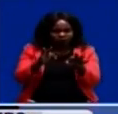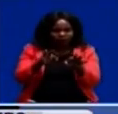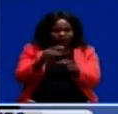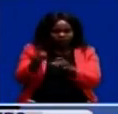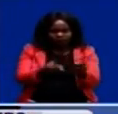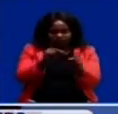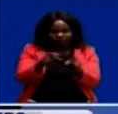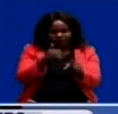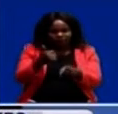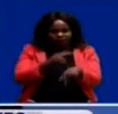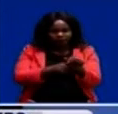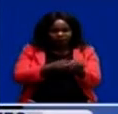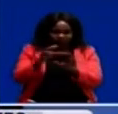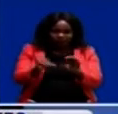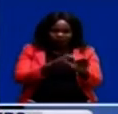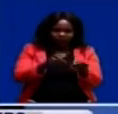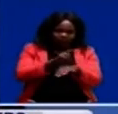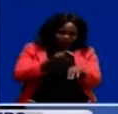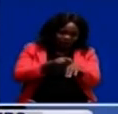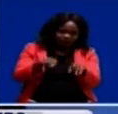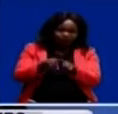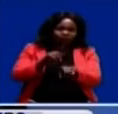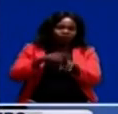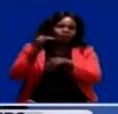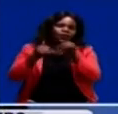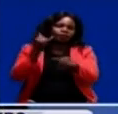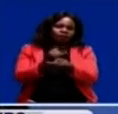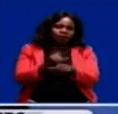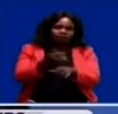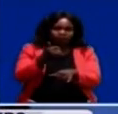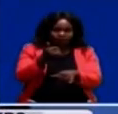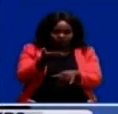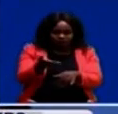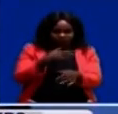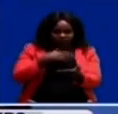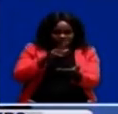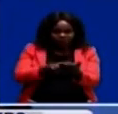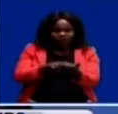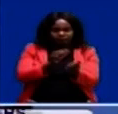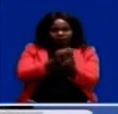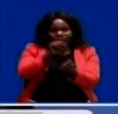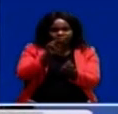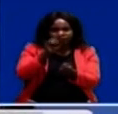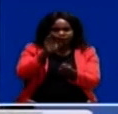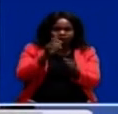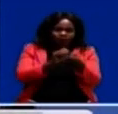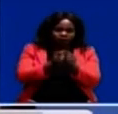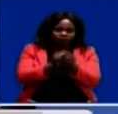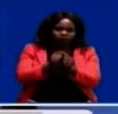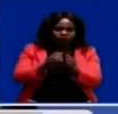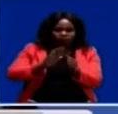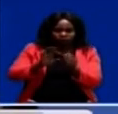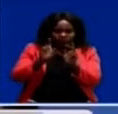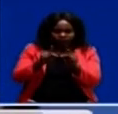football activity at national and international level. This has been confirmed to ZNBC Sports by Kalusha's